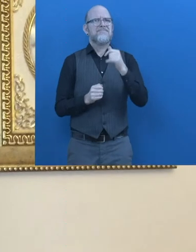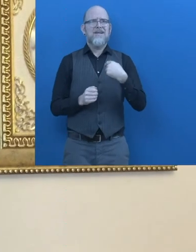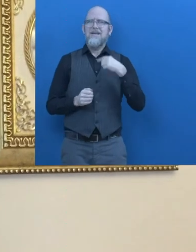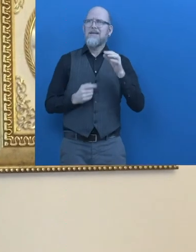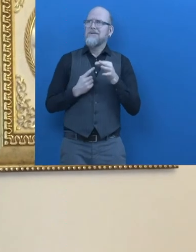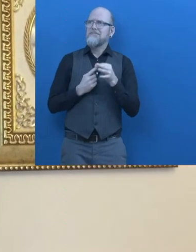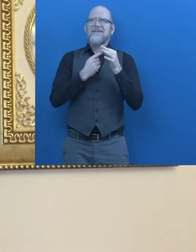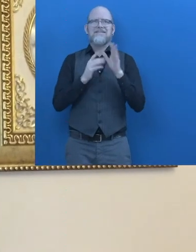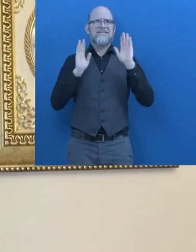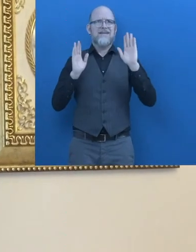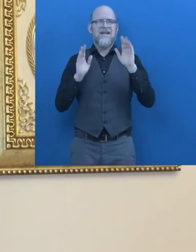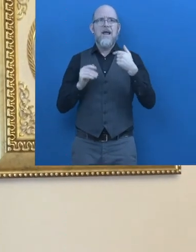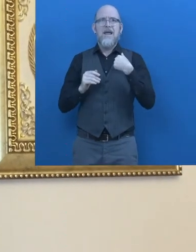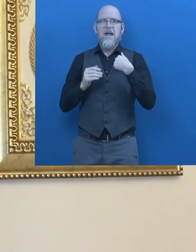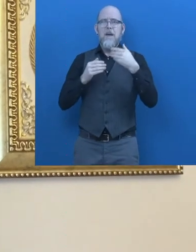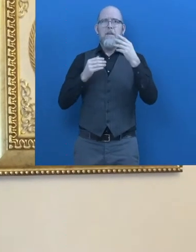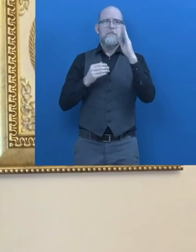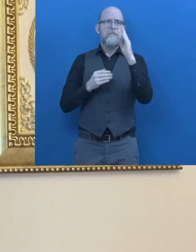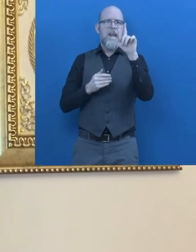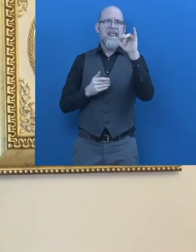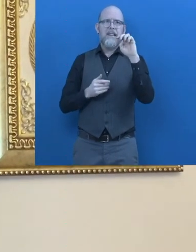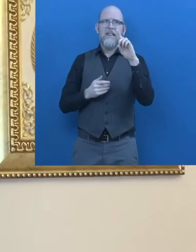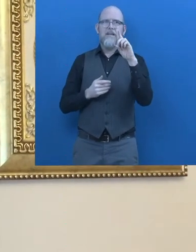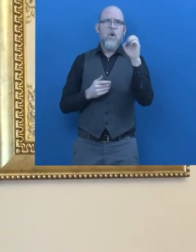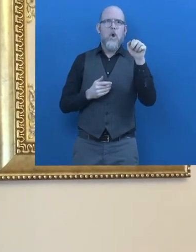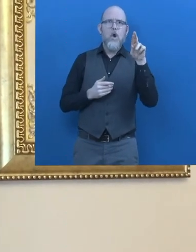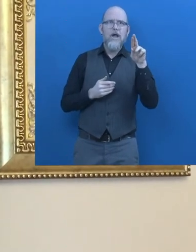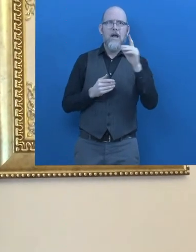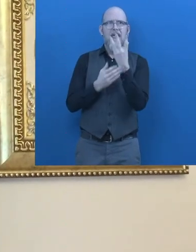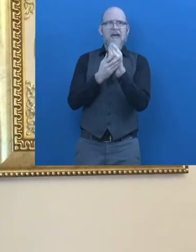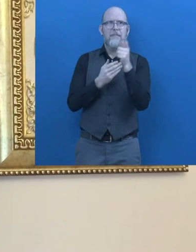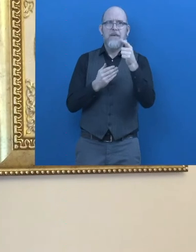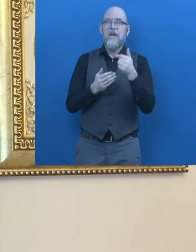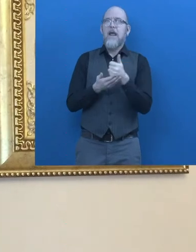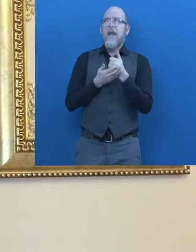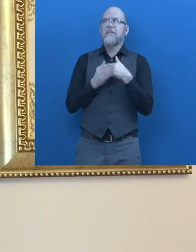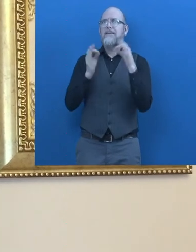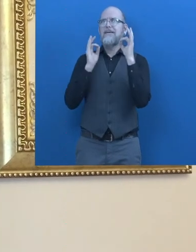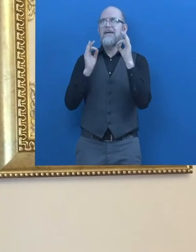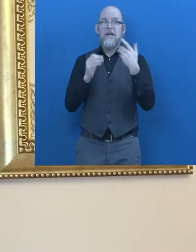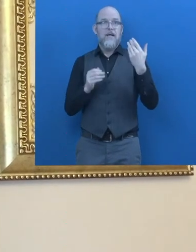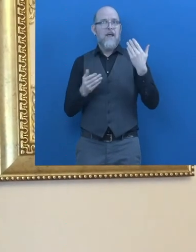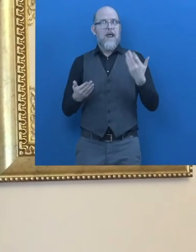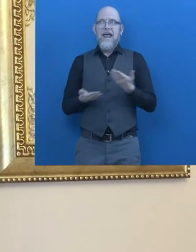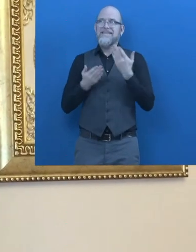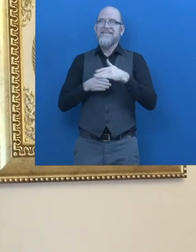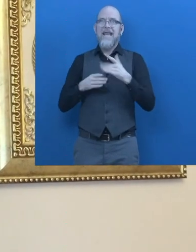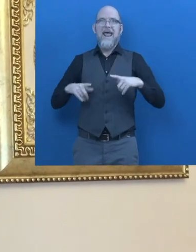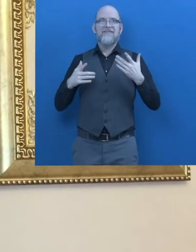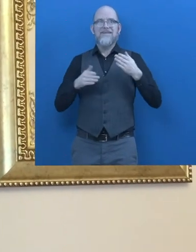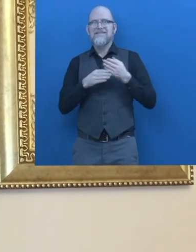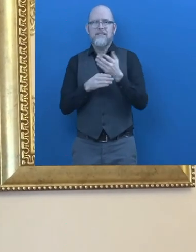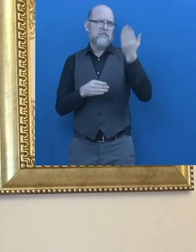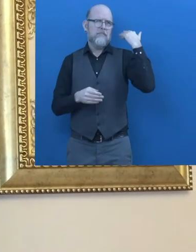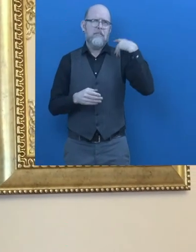What makes special blend doors is the accessibility and easiness. It brings my life. It was hard for me to walk in